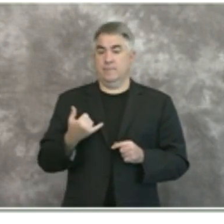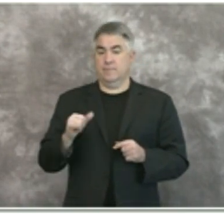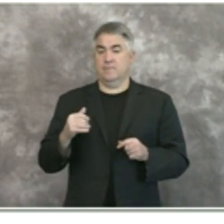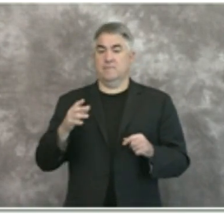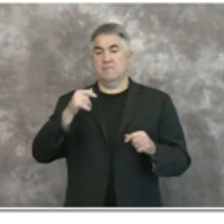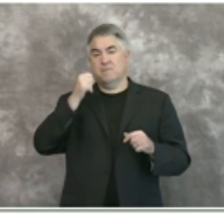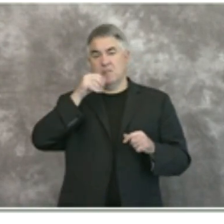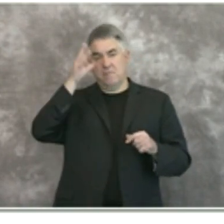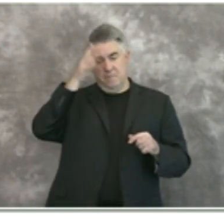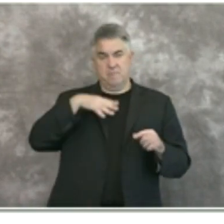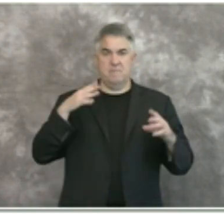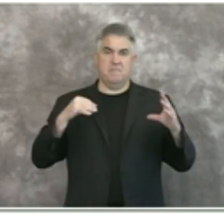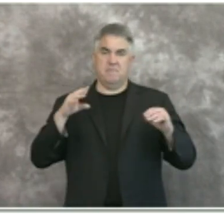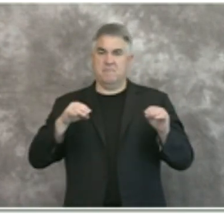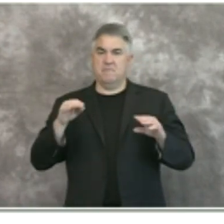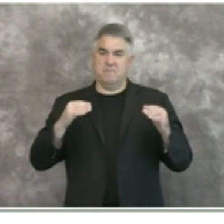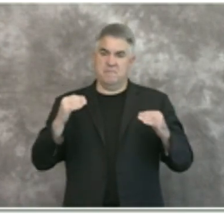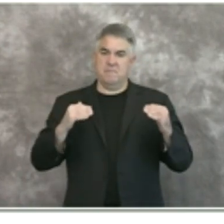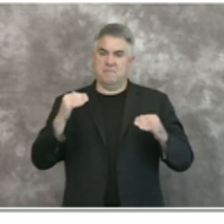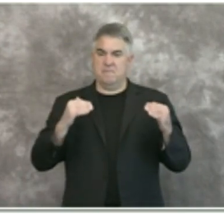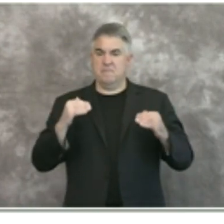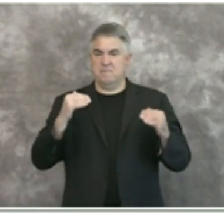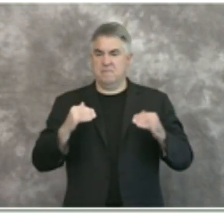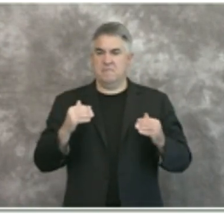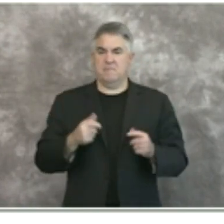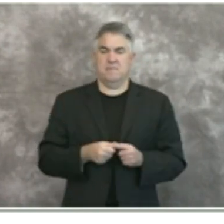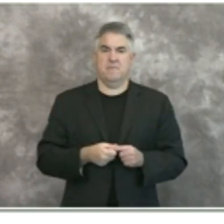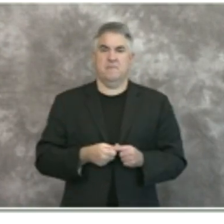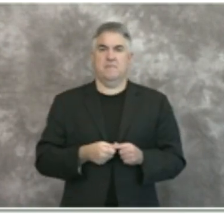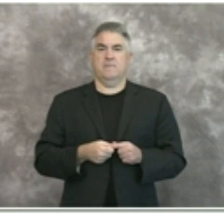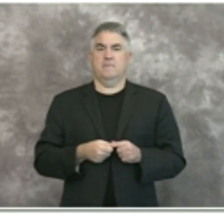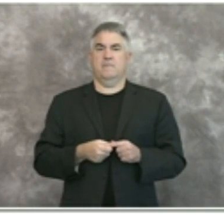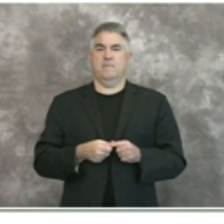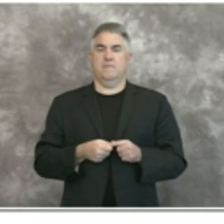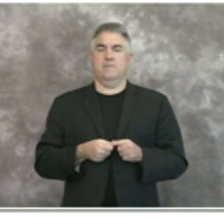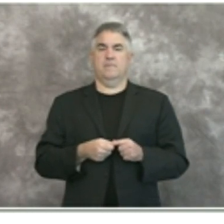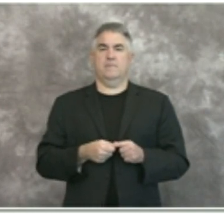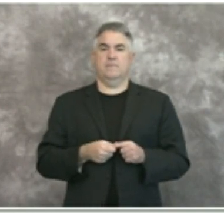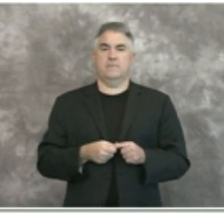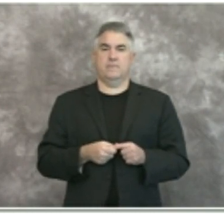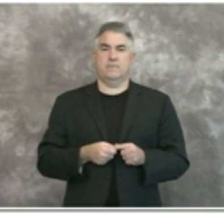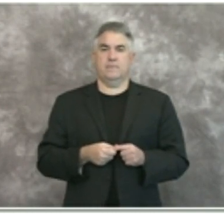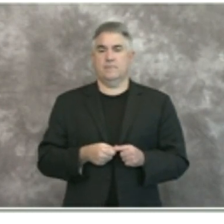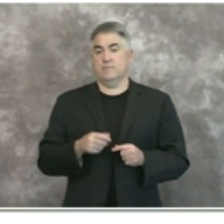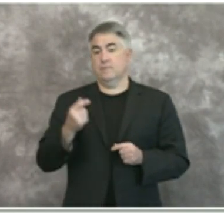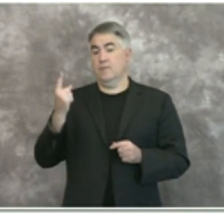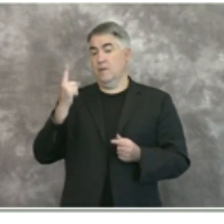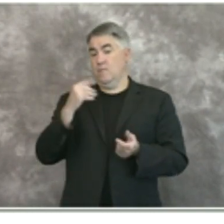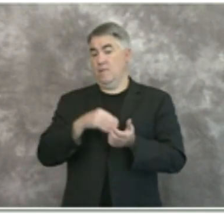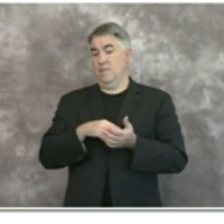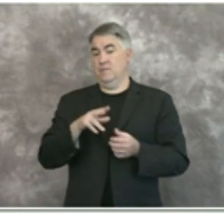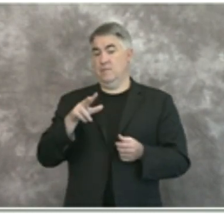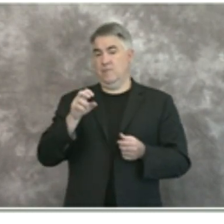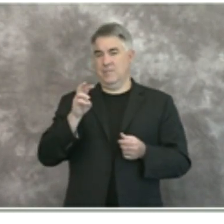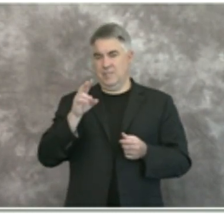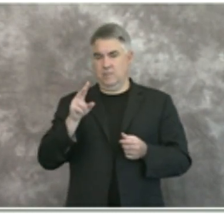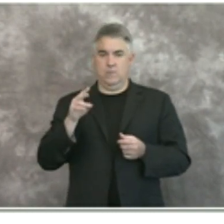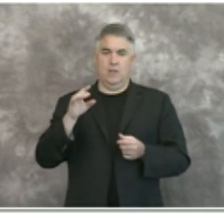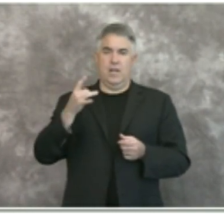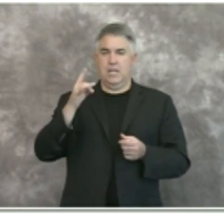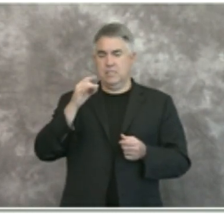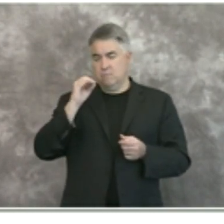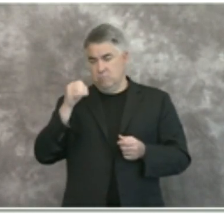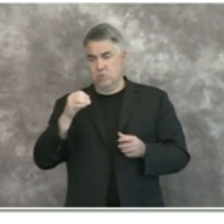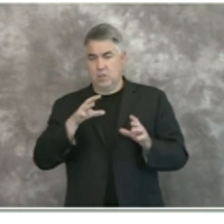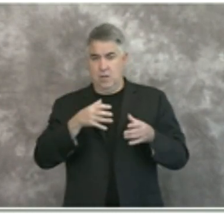50 percent between male and female there's 1362 or 18 percent of